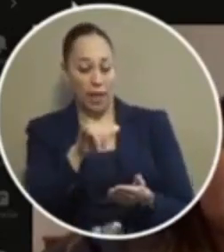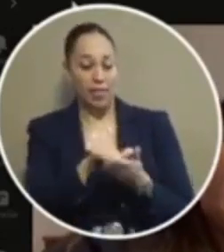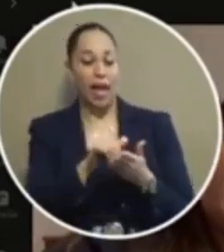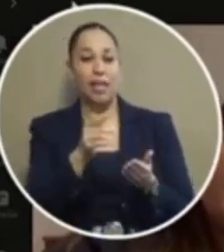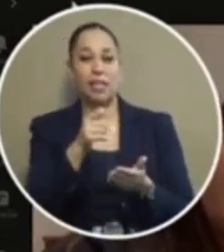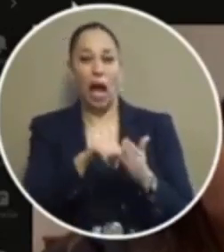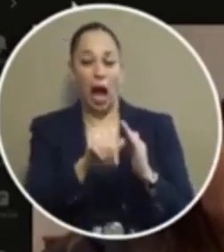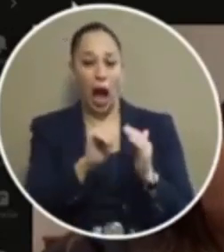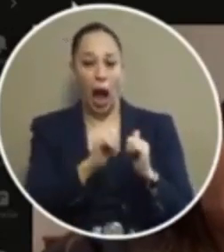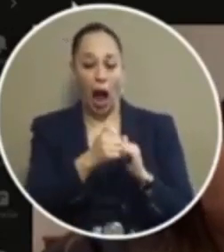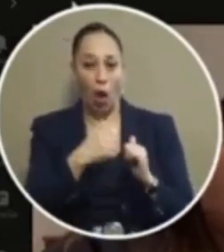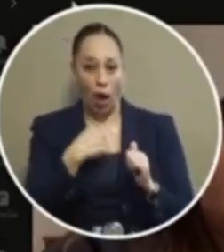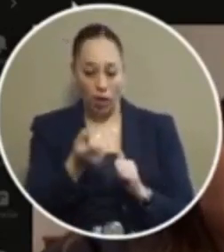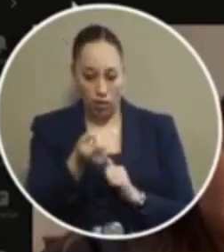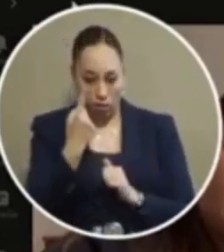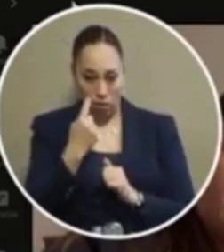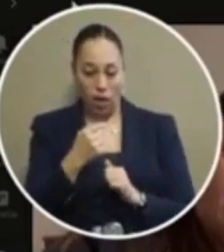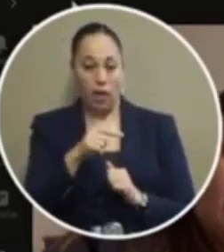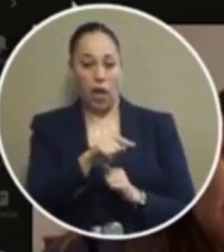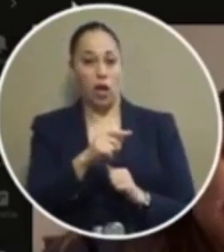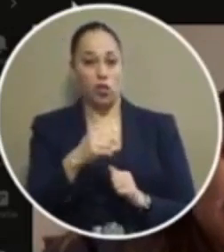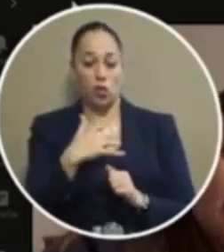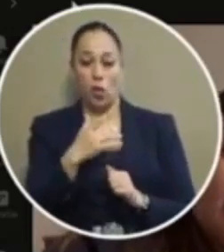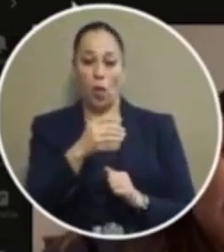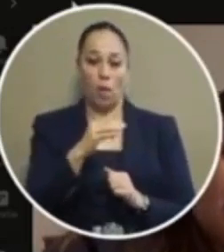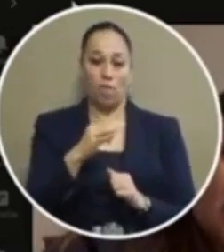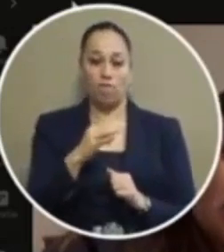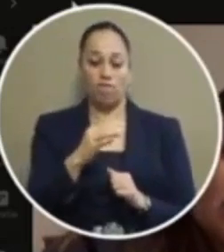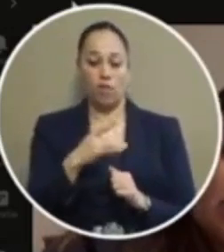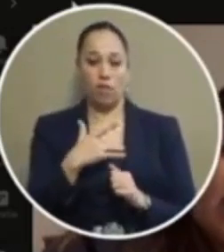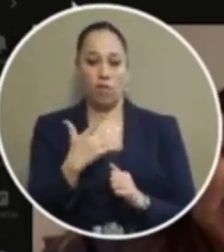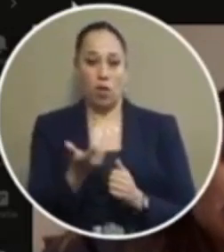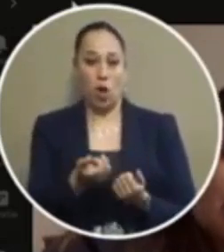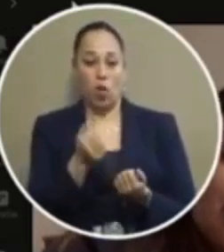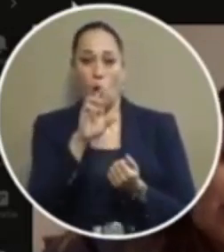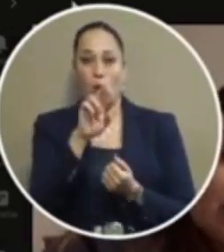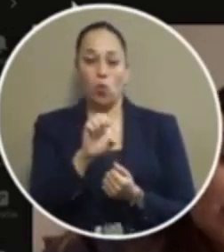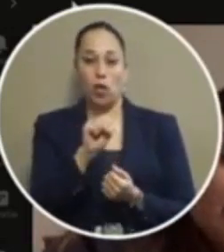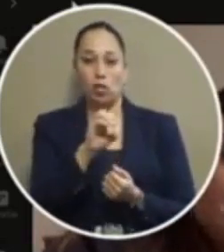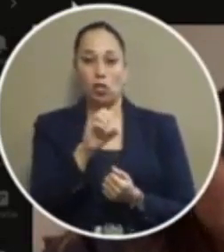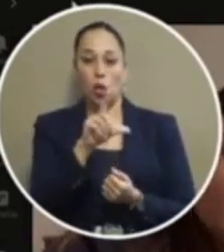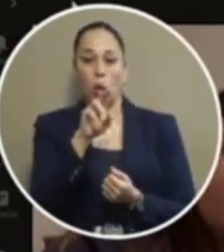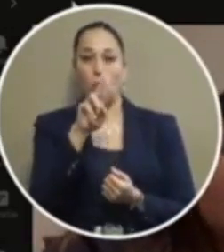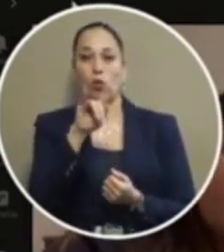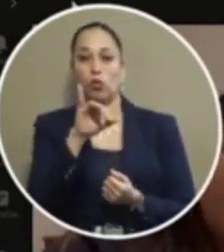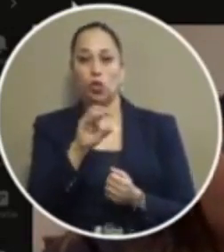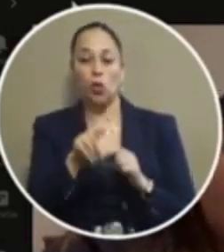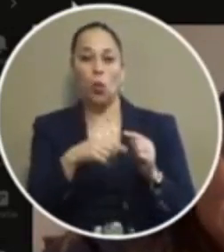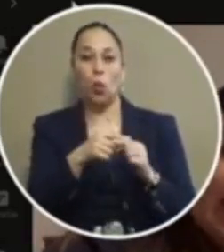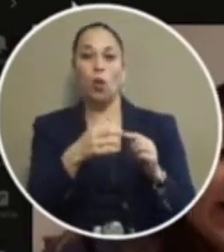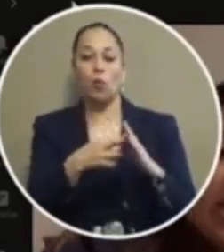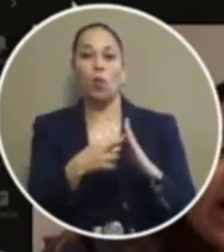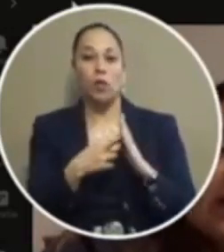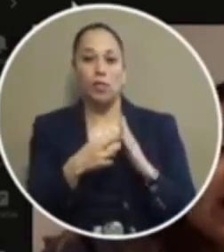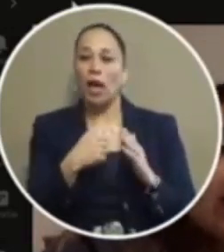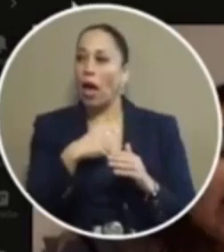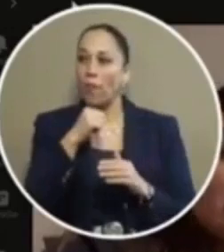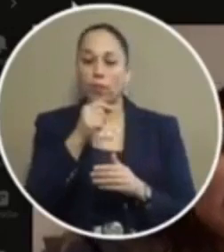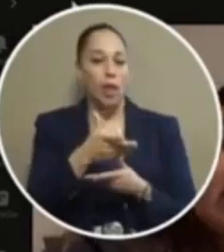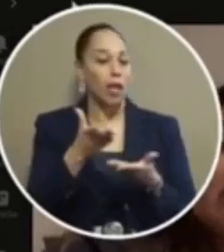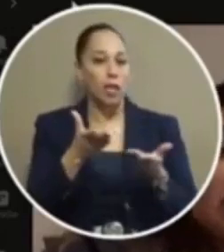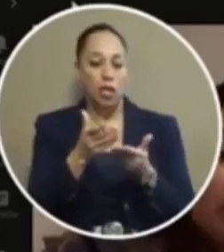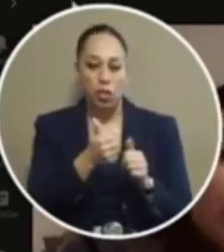and so it's my expectation that we do fulfill the resolution as requested and so i'm not here to